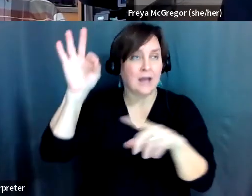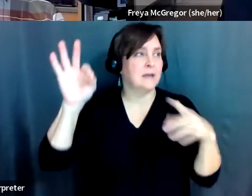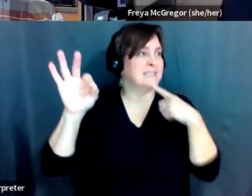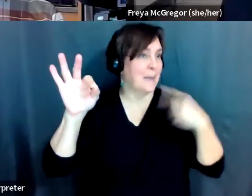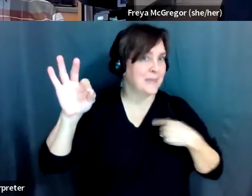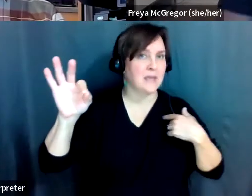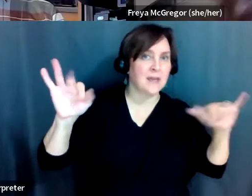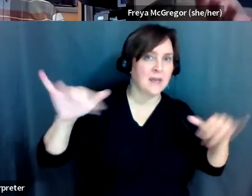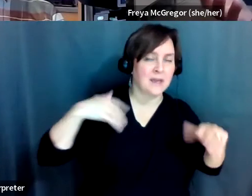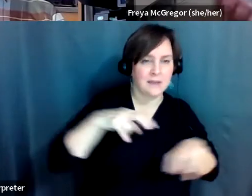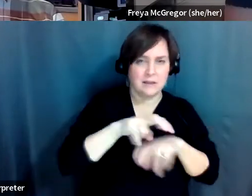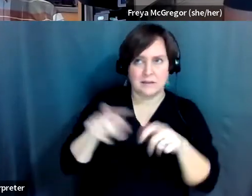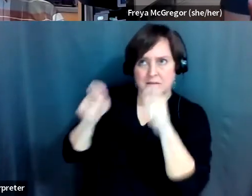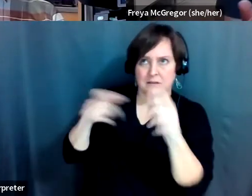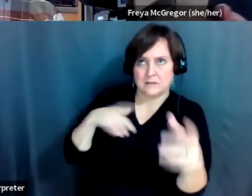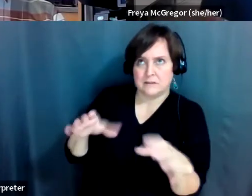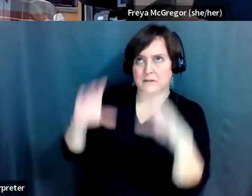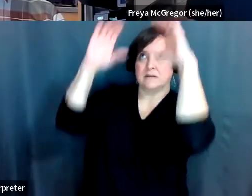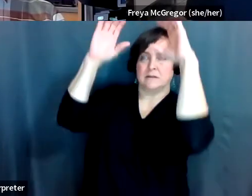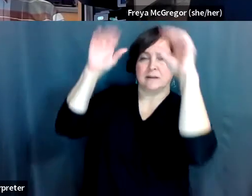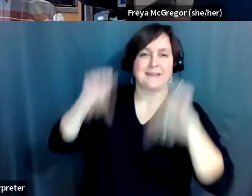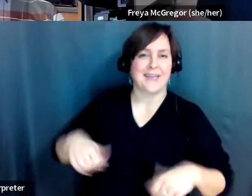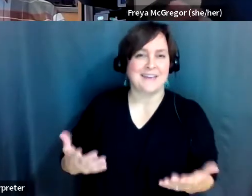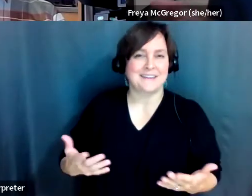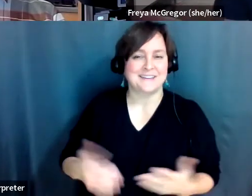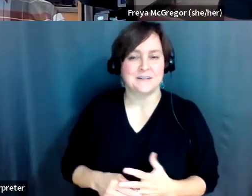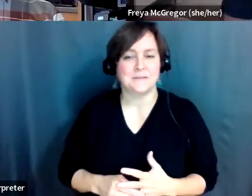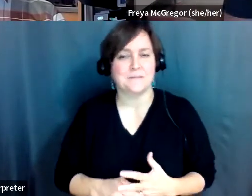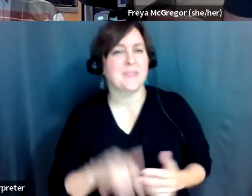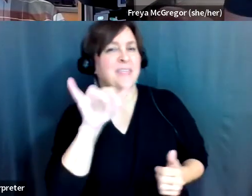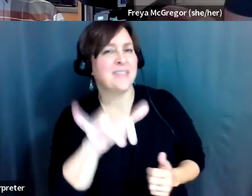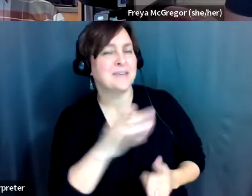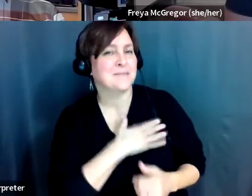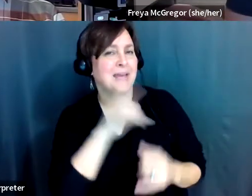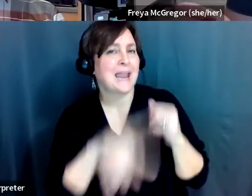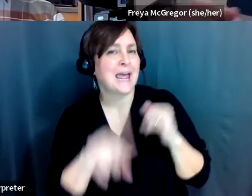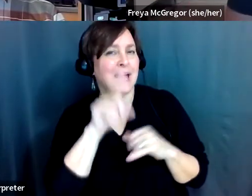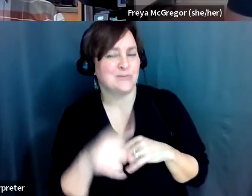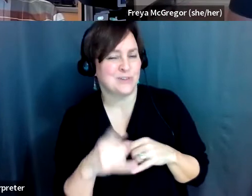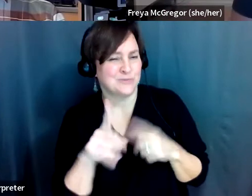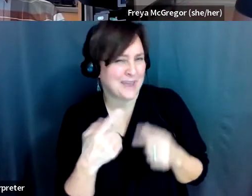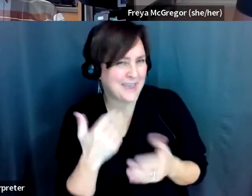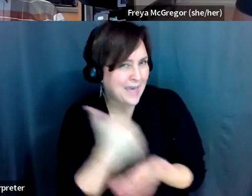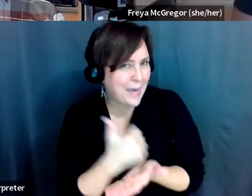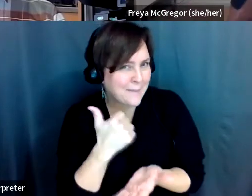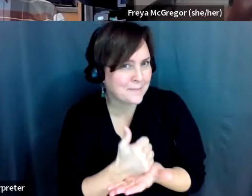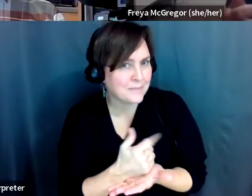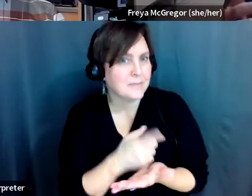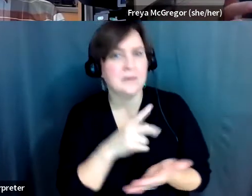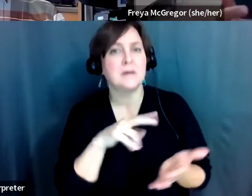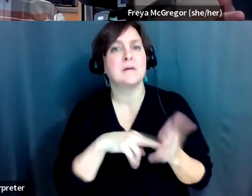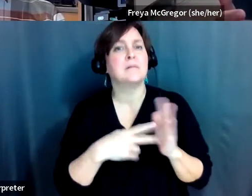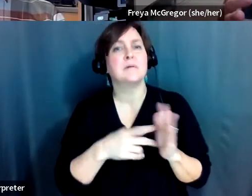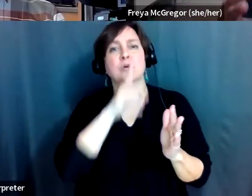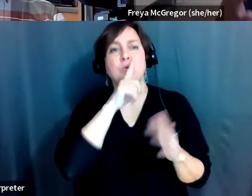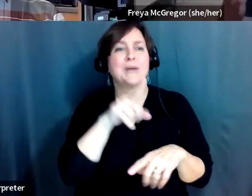So, yeah. So, that's that, and that kind of pulls back into that last question about help. It's not that you have any trouble getting on